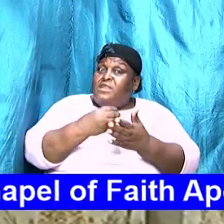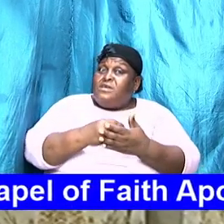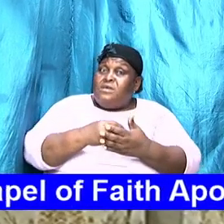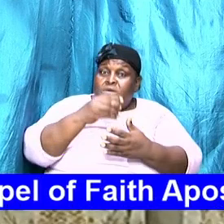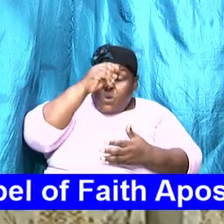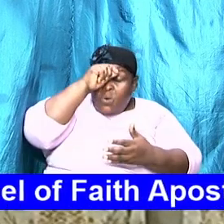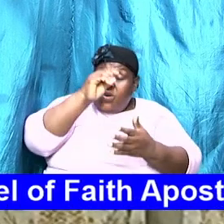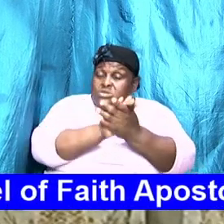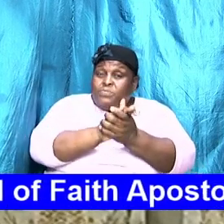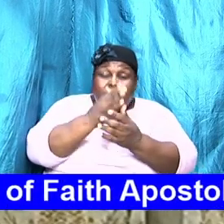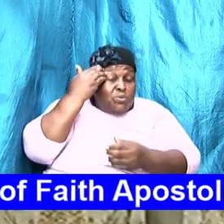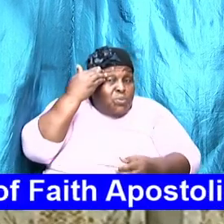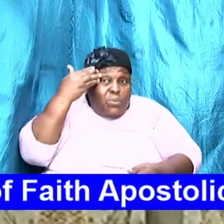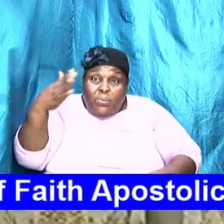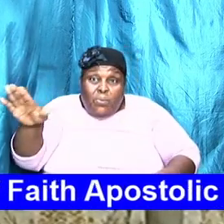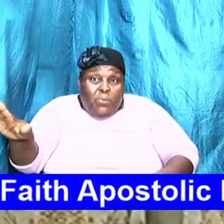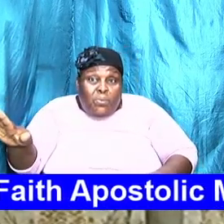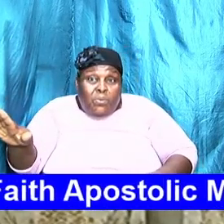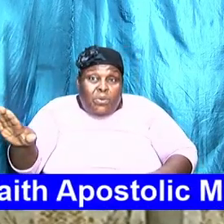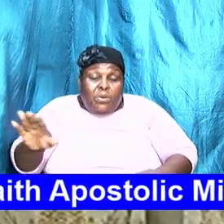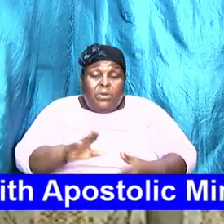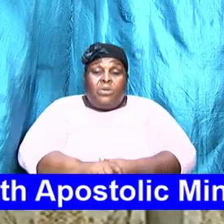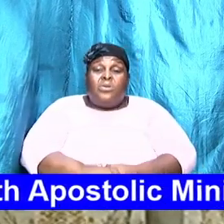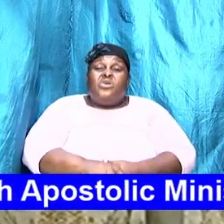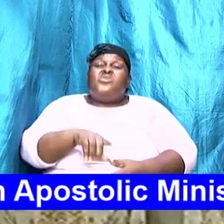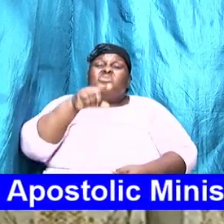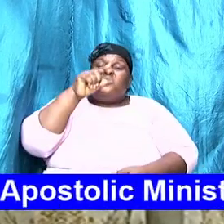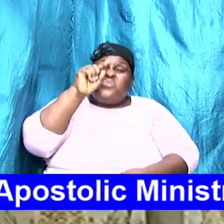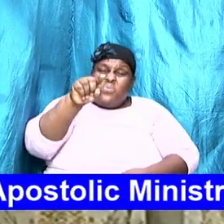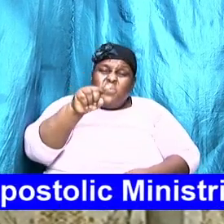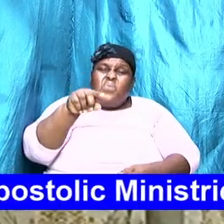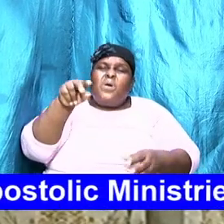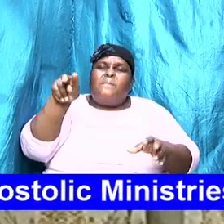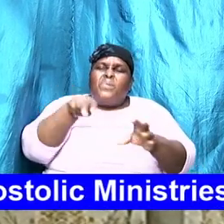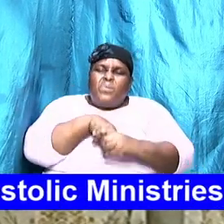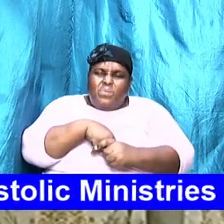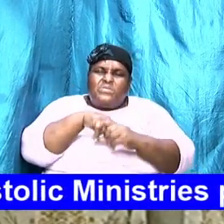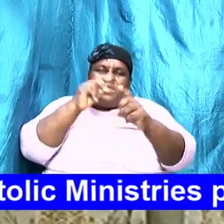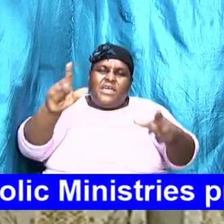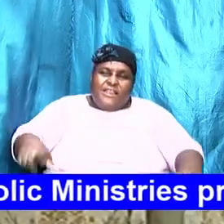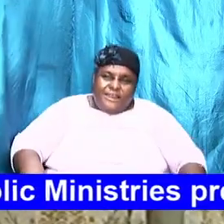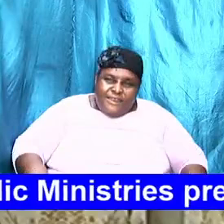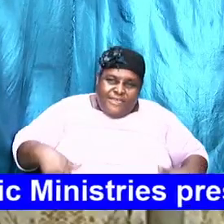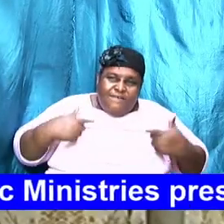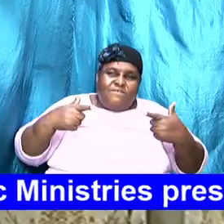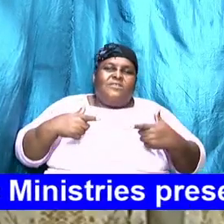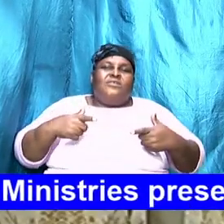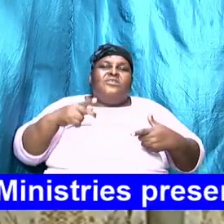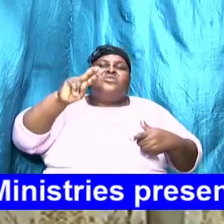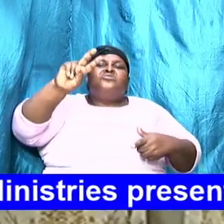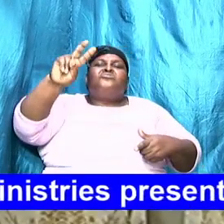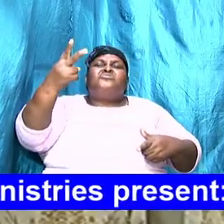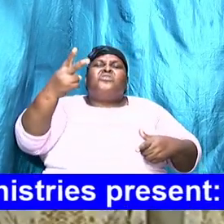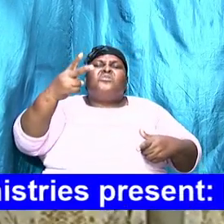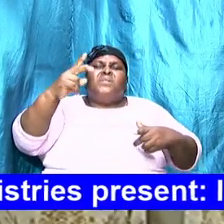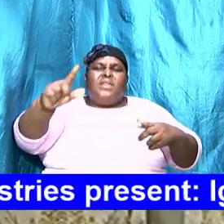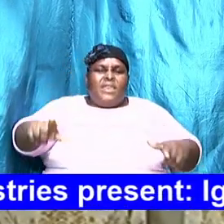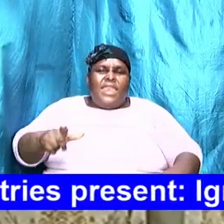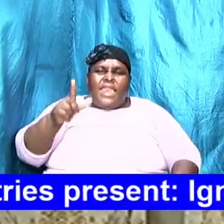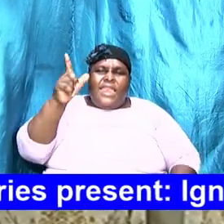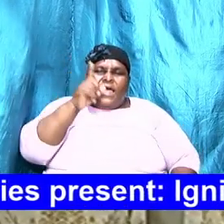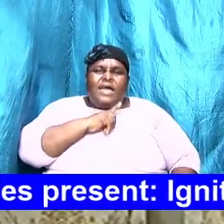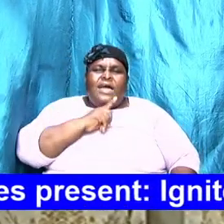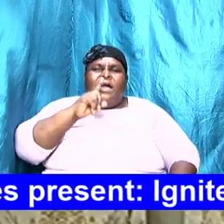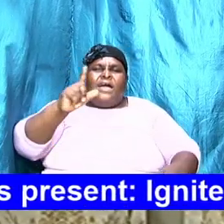doesn't know so so therefore you are both living double standard double lives because